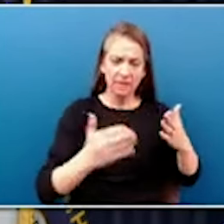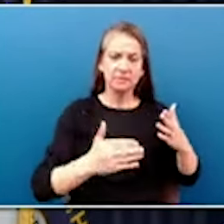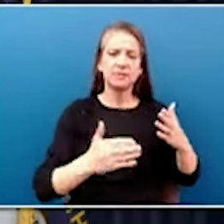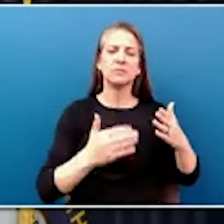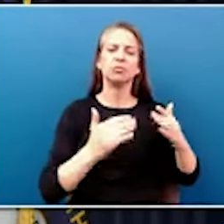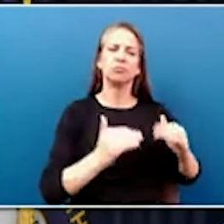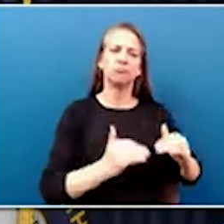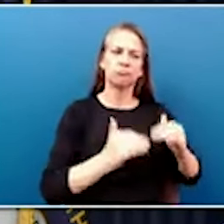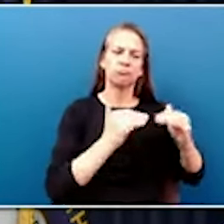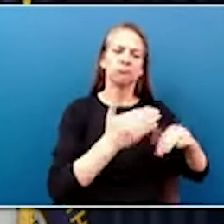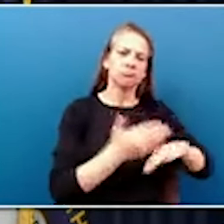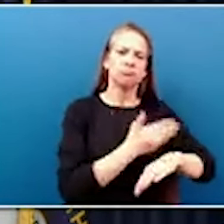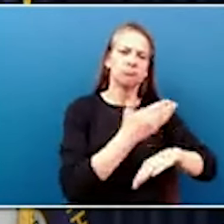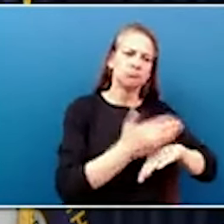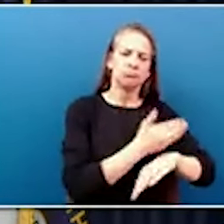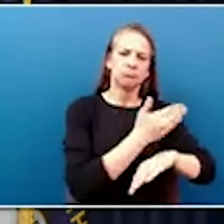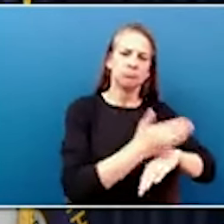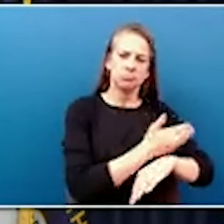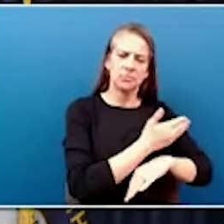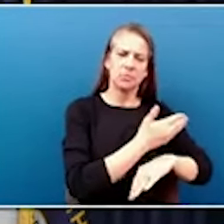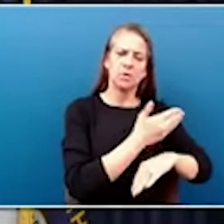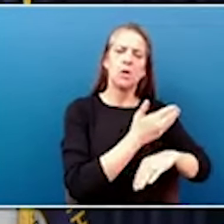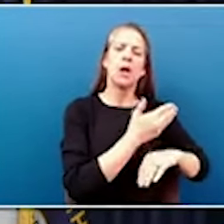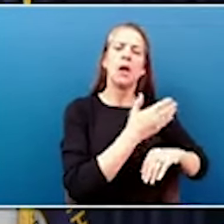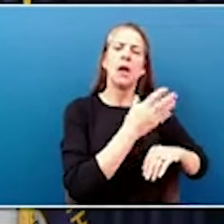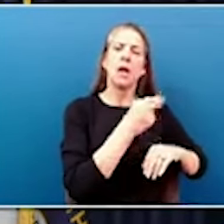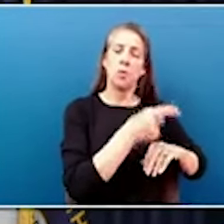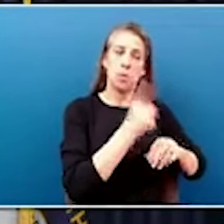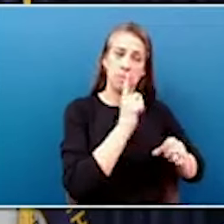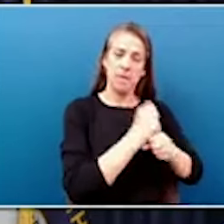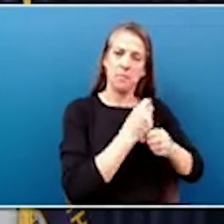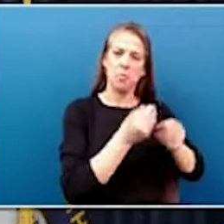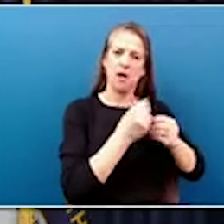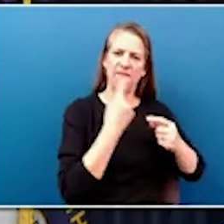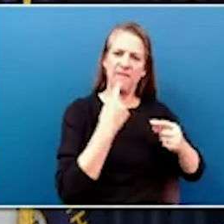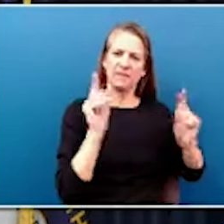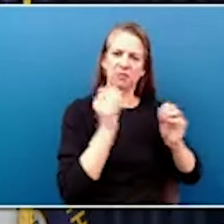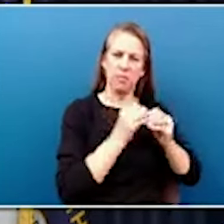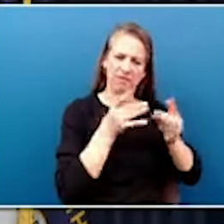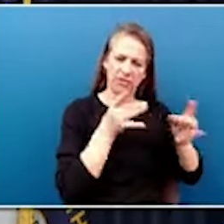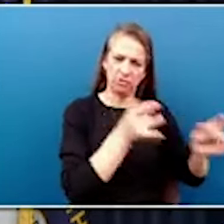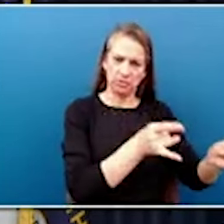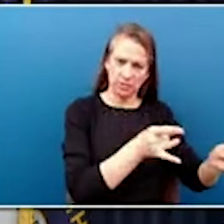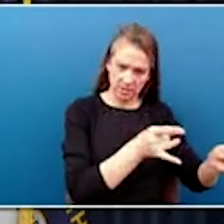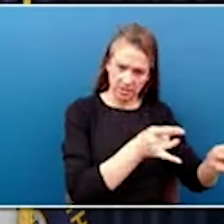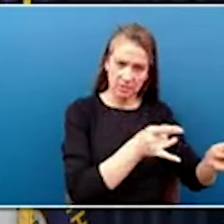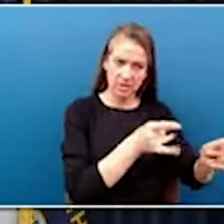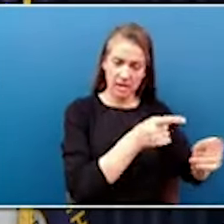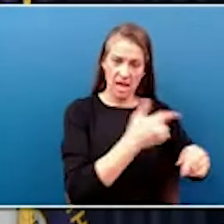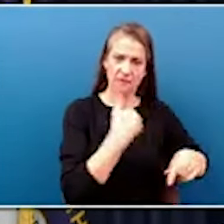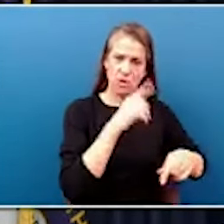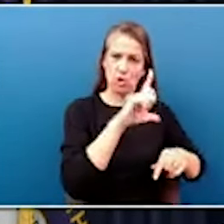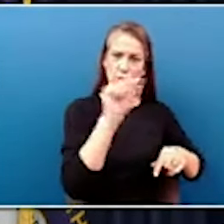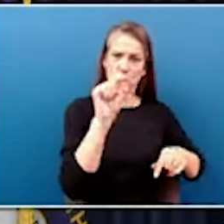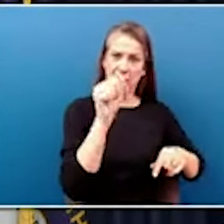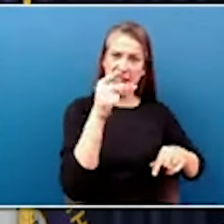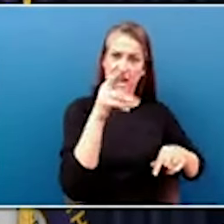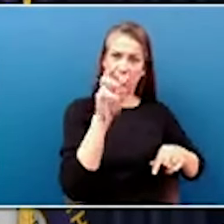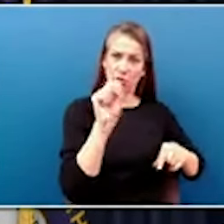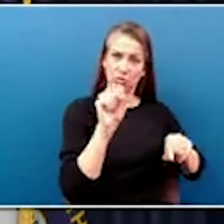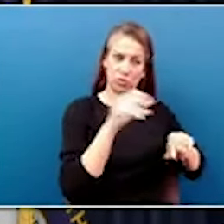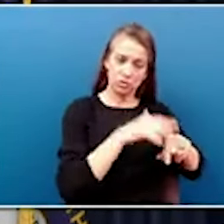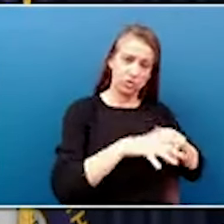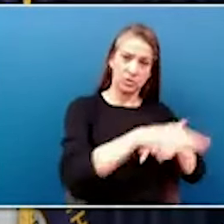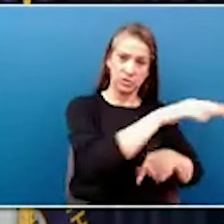commodity service capabilities and increase the efficiencies within the existing 20-acre bulk commodity transshipment facility.